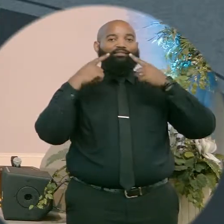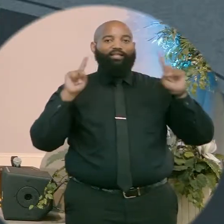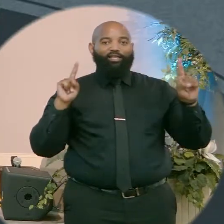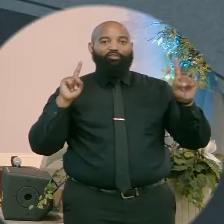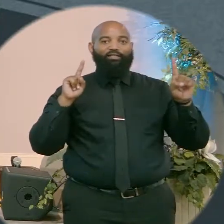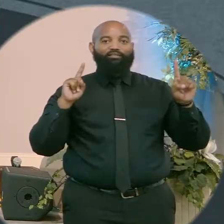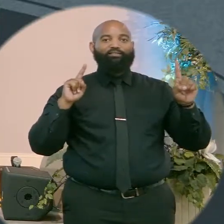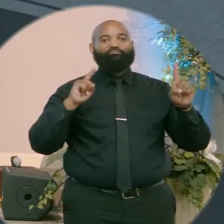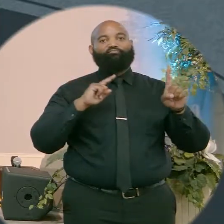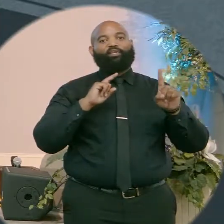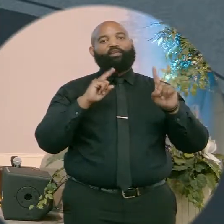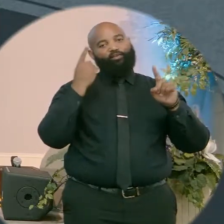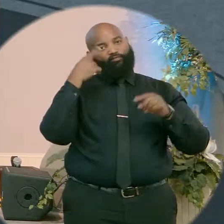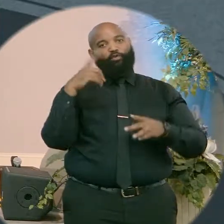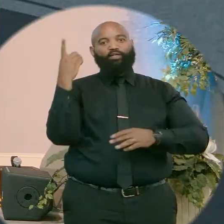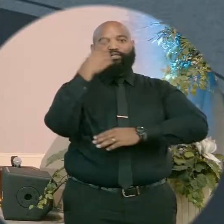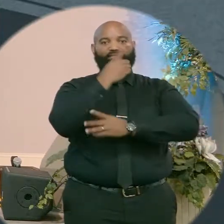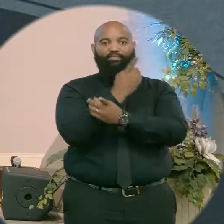deliverance.